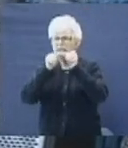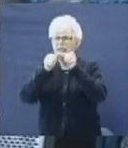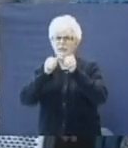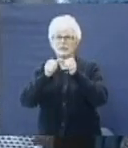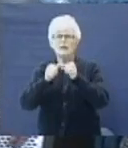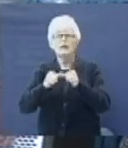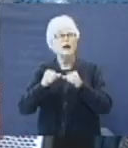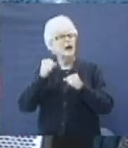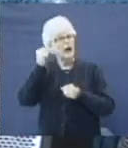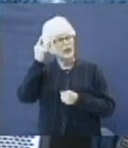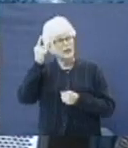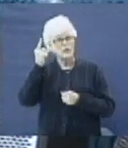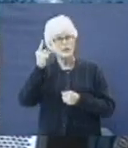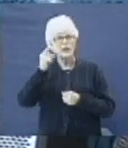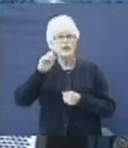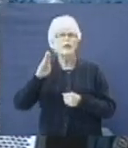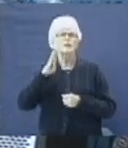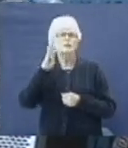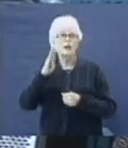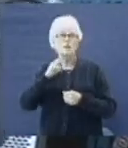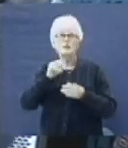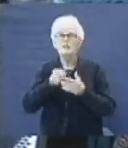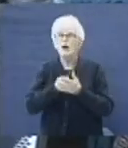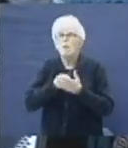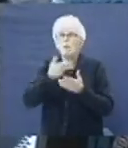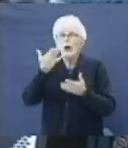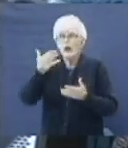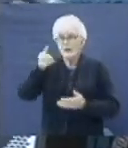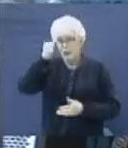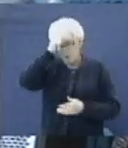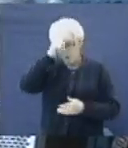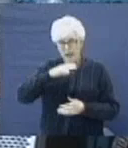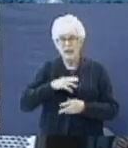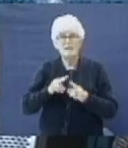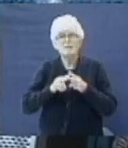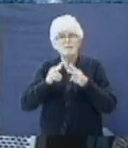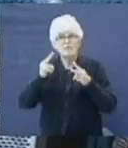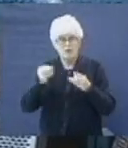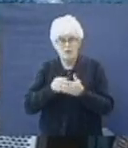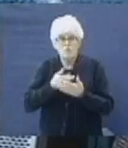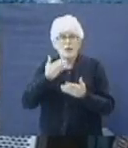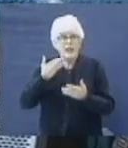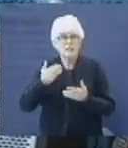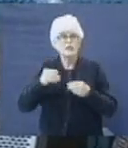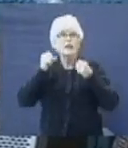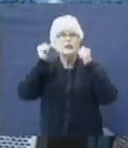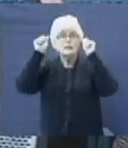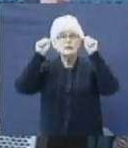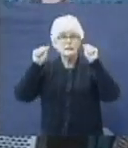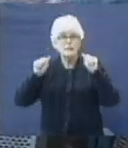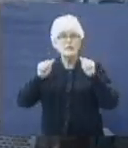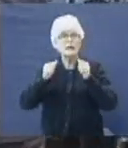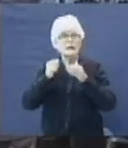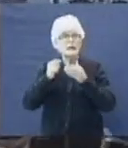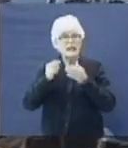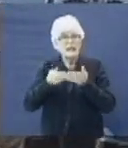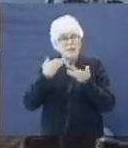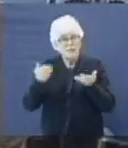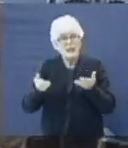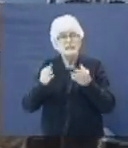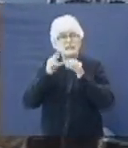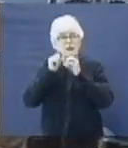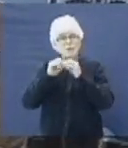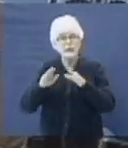Let us understand that Job was a very wealthy man. But isn't it amazing, even though in substance and in